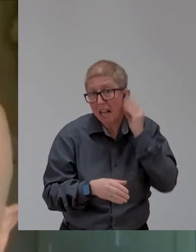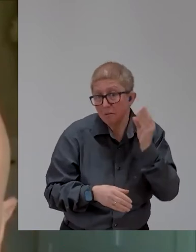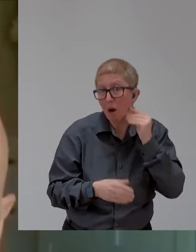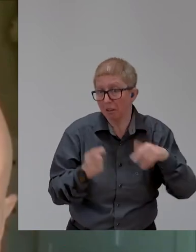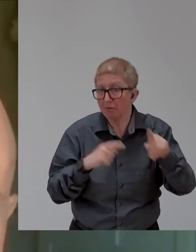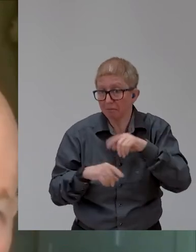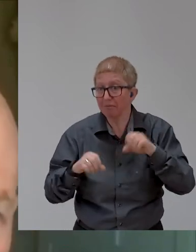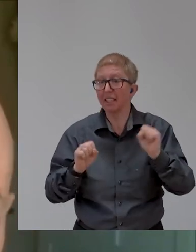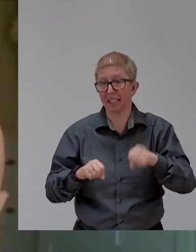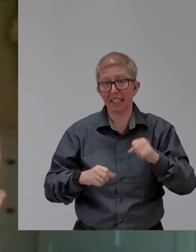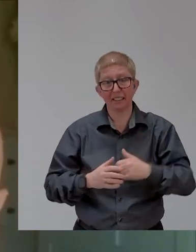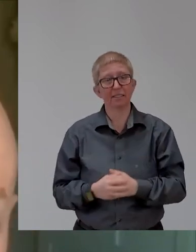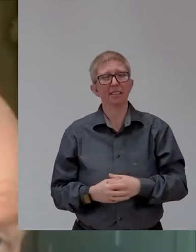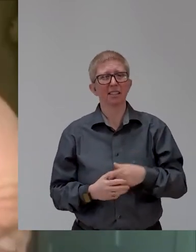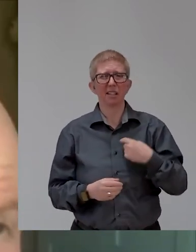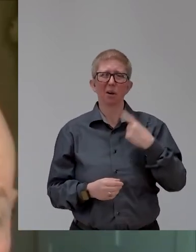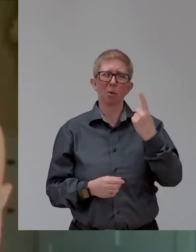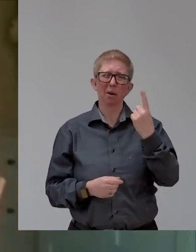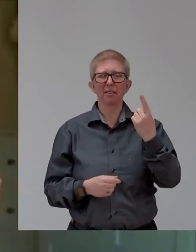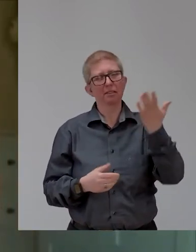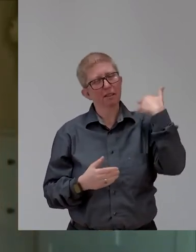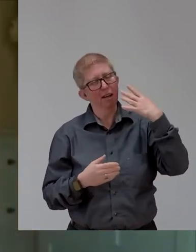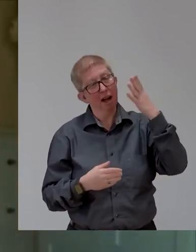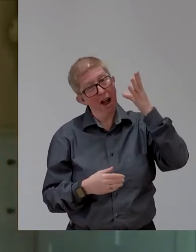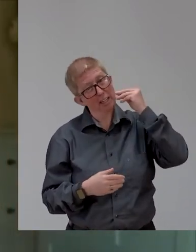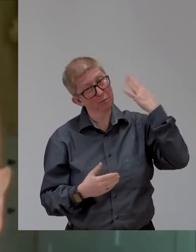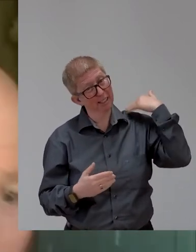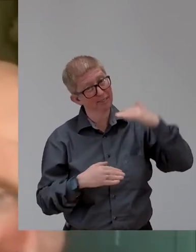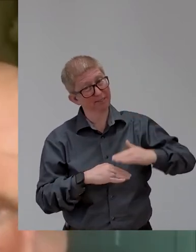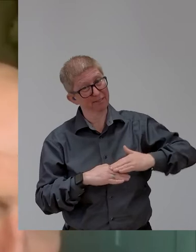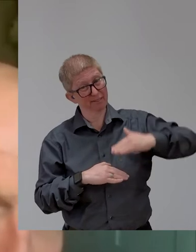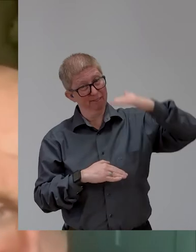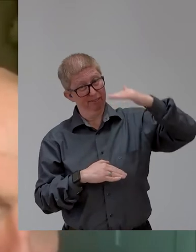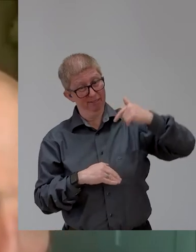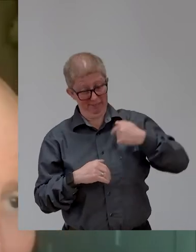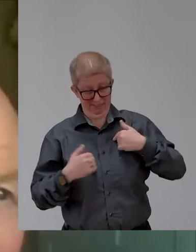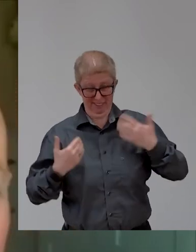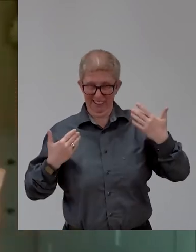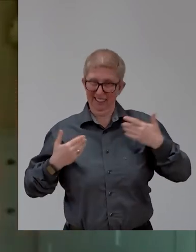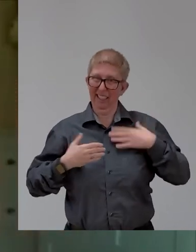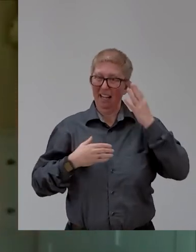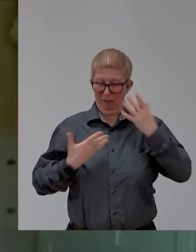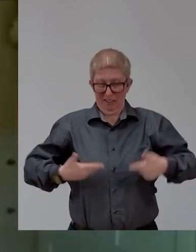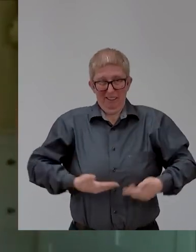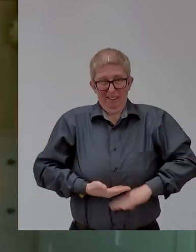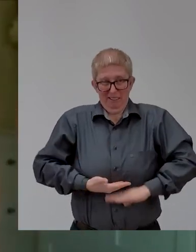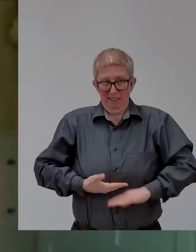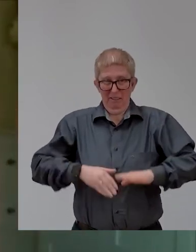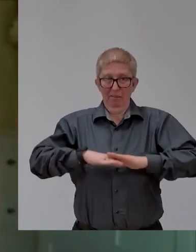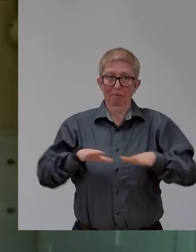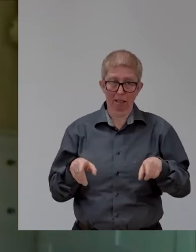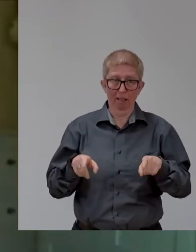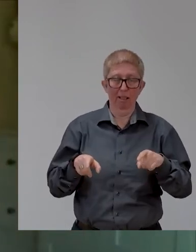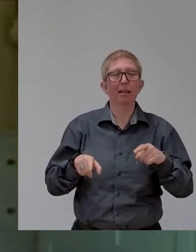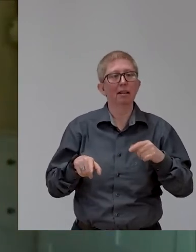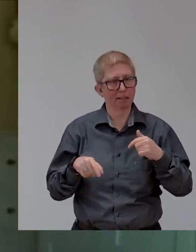the only experience I'd had of a spinal injury was actually one of my best friends, if not my closest friend, his daughter, a fire